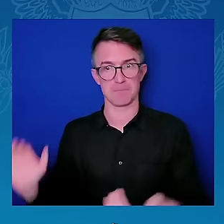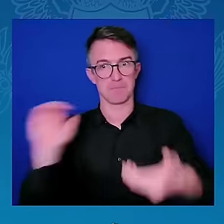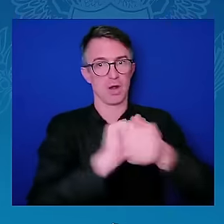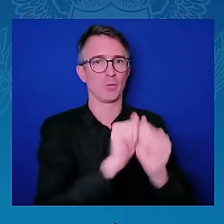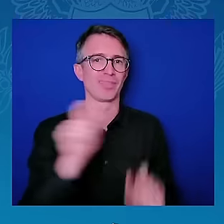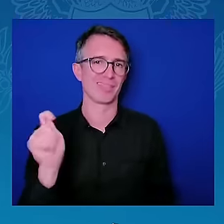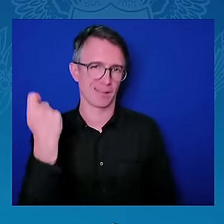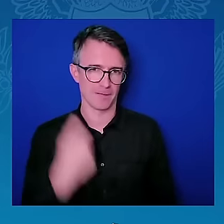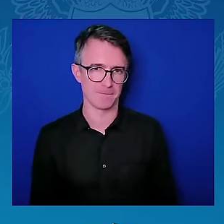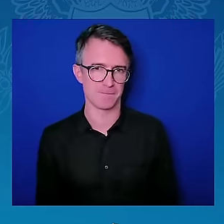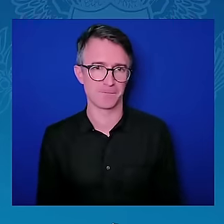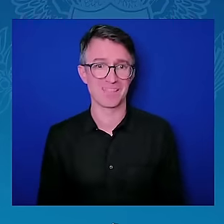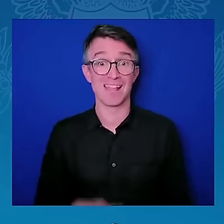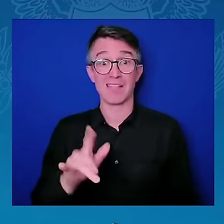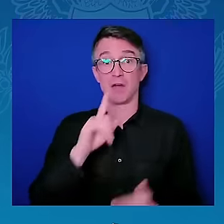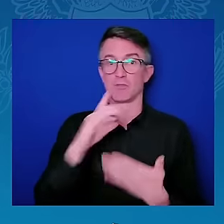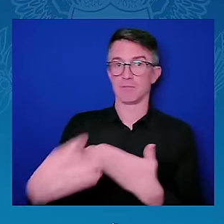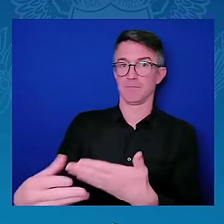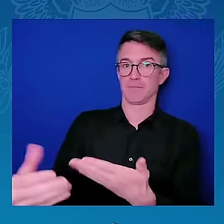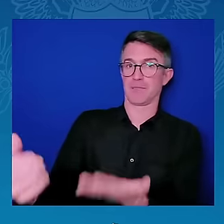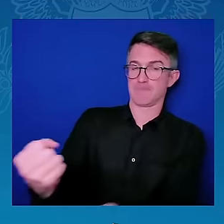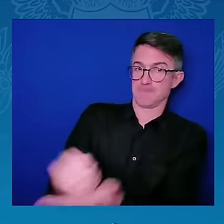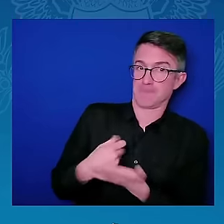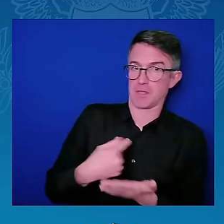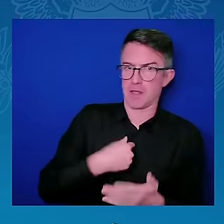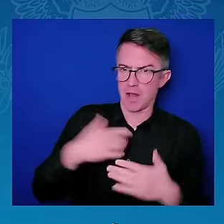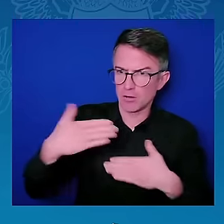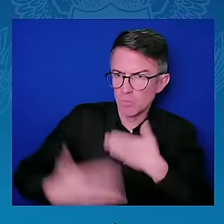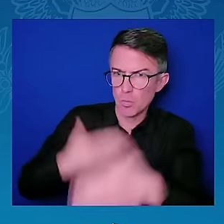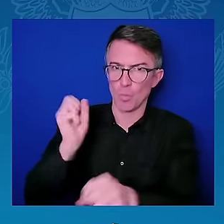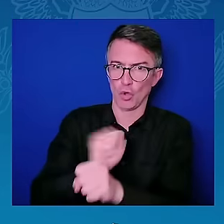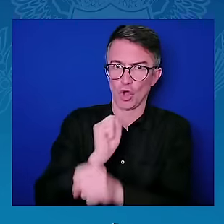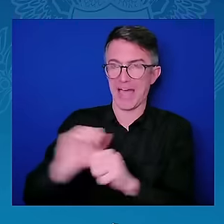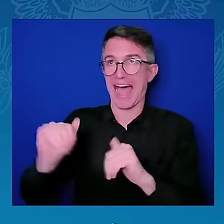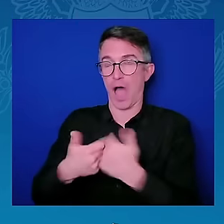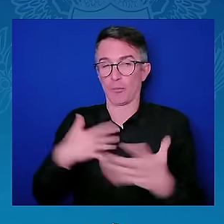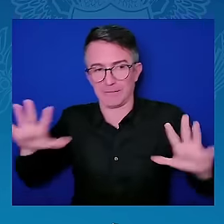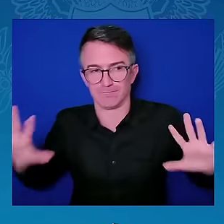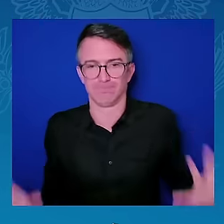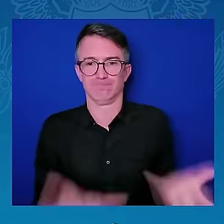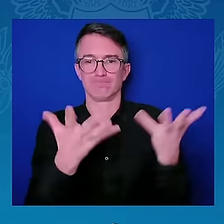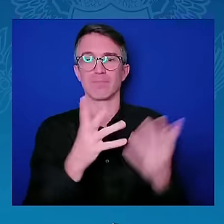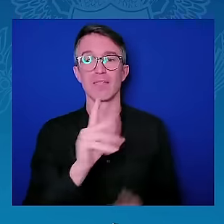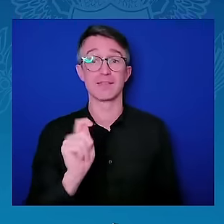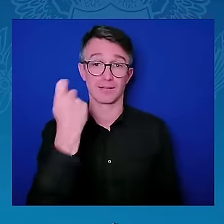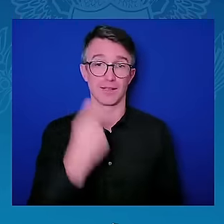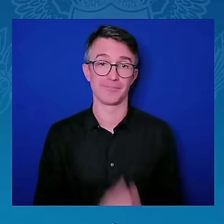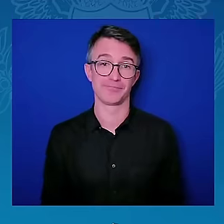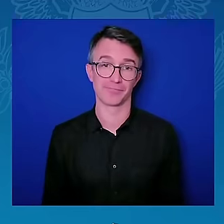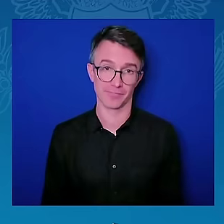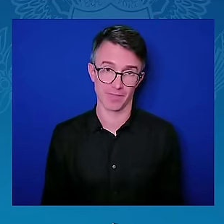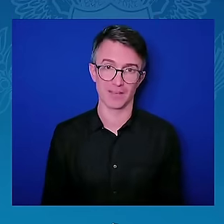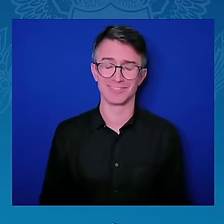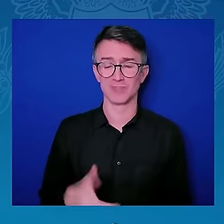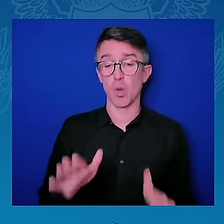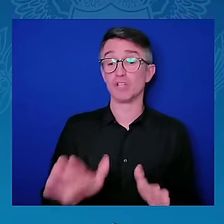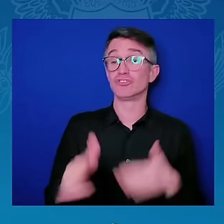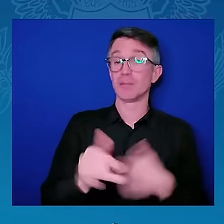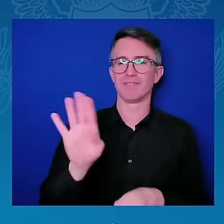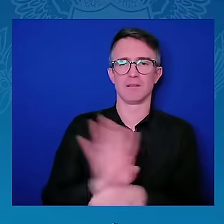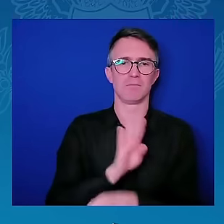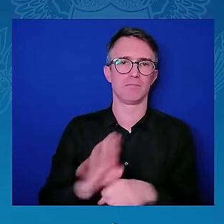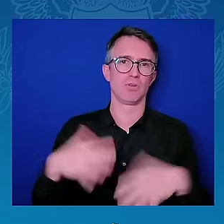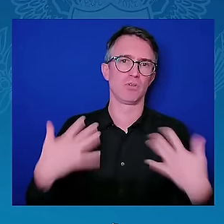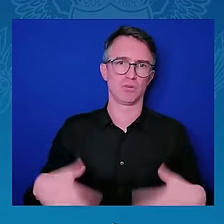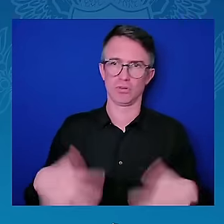nations, from heads of state to private sector leaders like our close friends at the AmCham Kenya. We give a